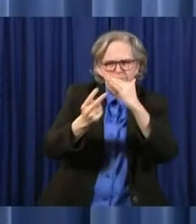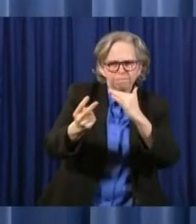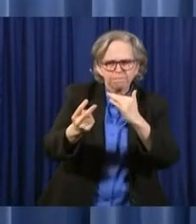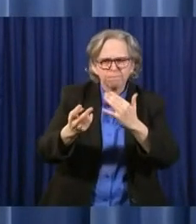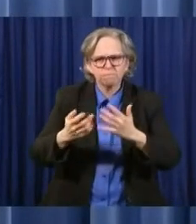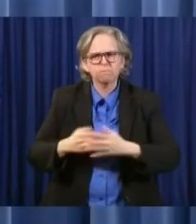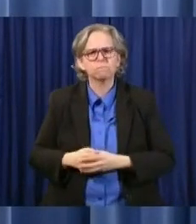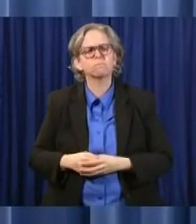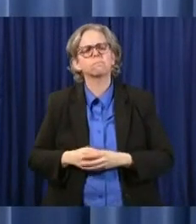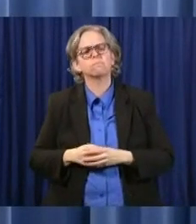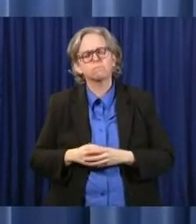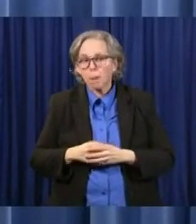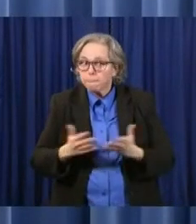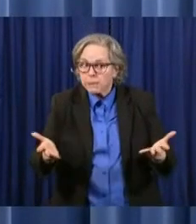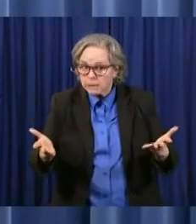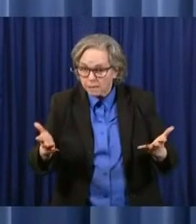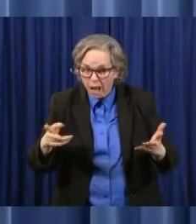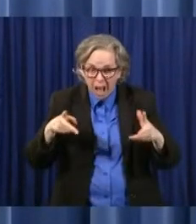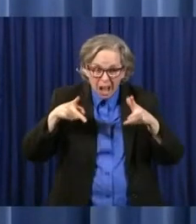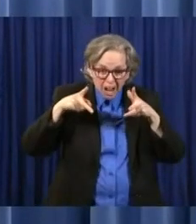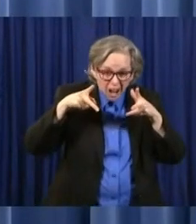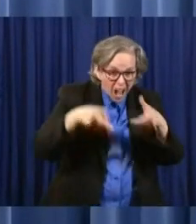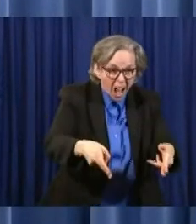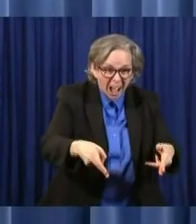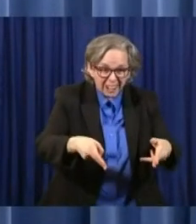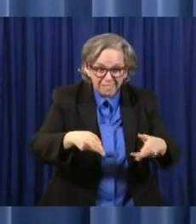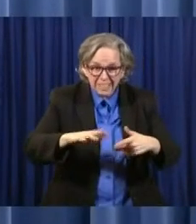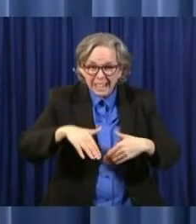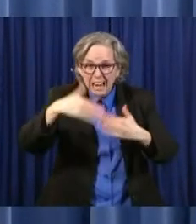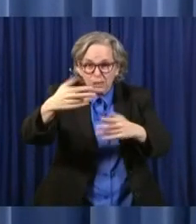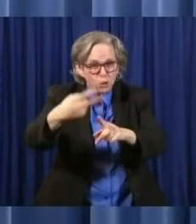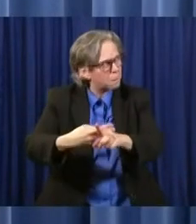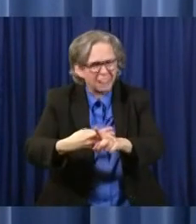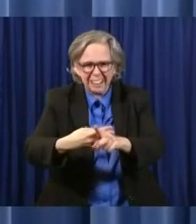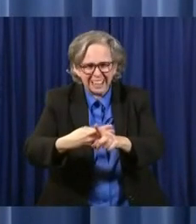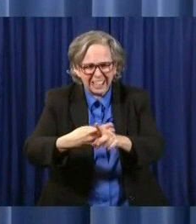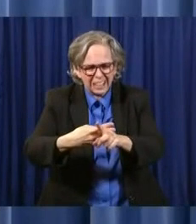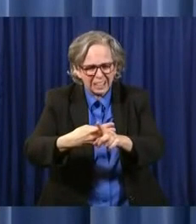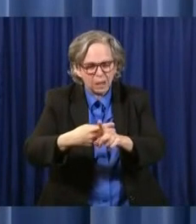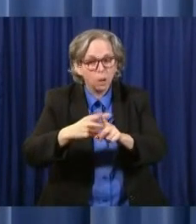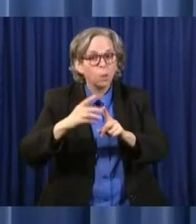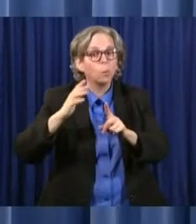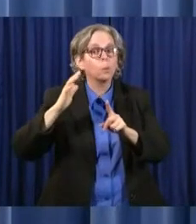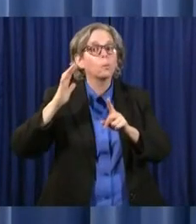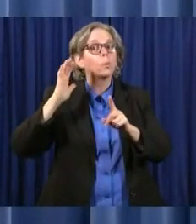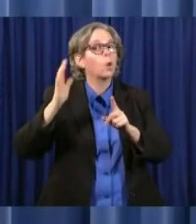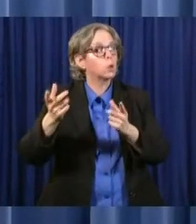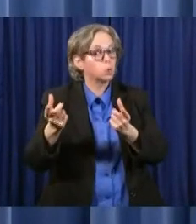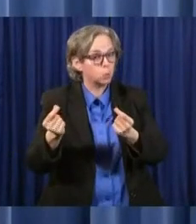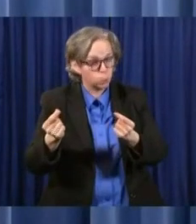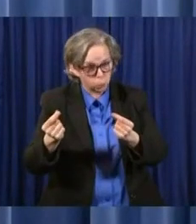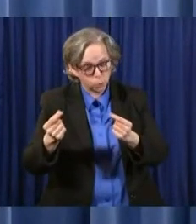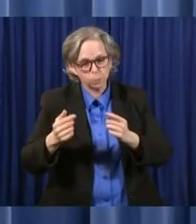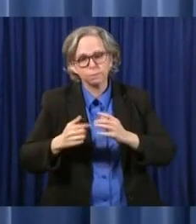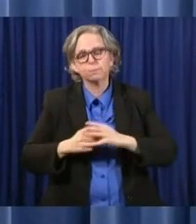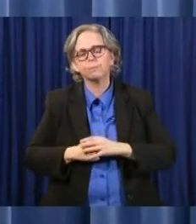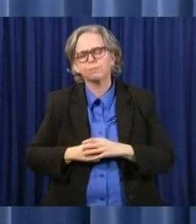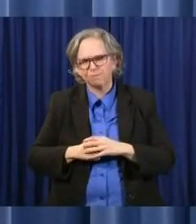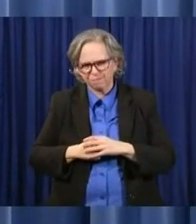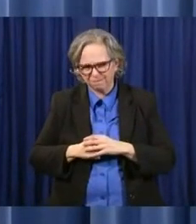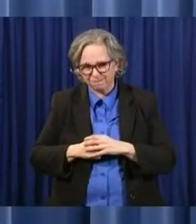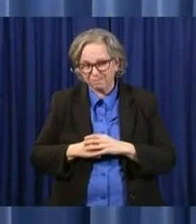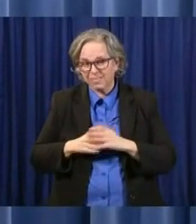now over the next two months, the cuts we will have to make next year would have to be more